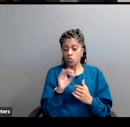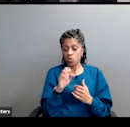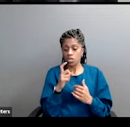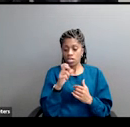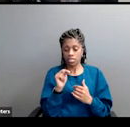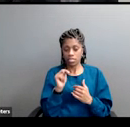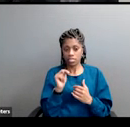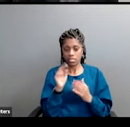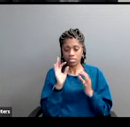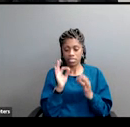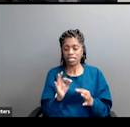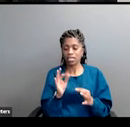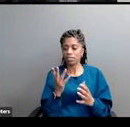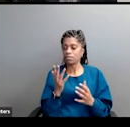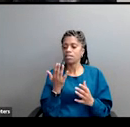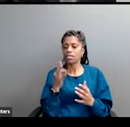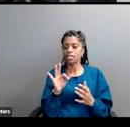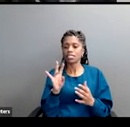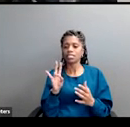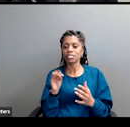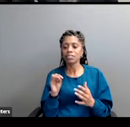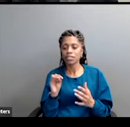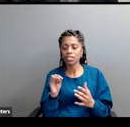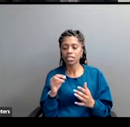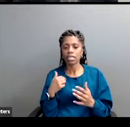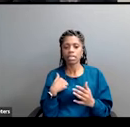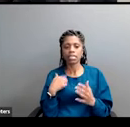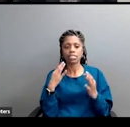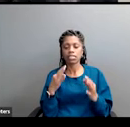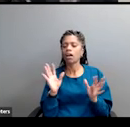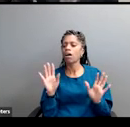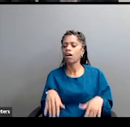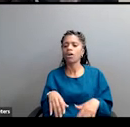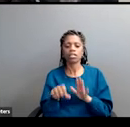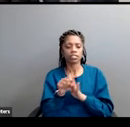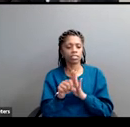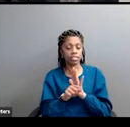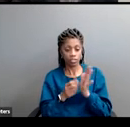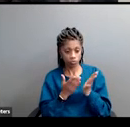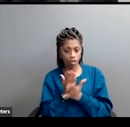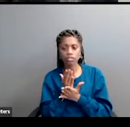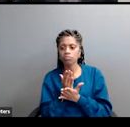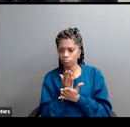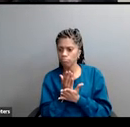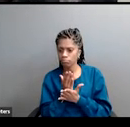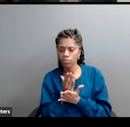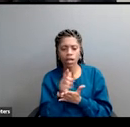1970, leaned into dog whistle politics. He talked about states' rights. He talked about law and order and crime in the street.